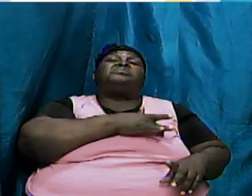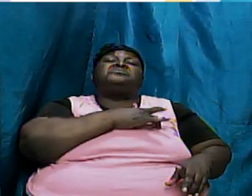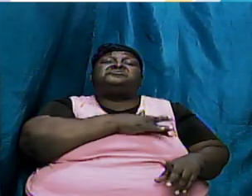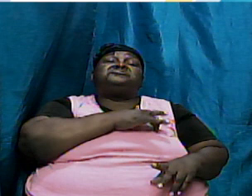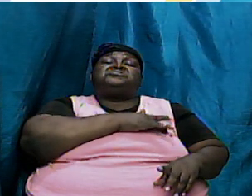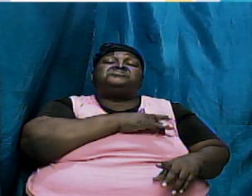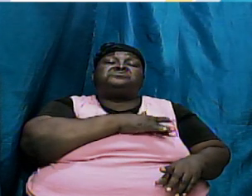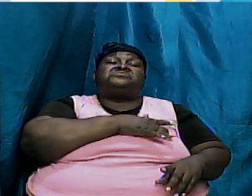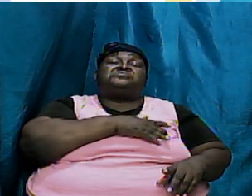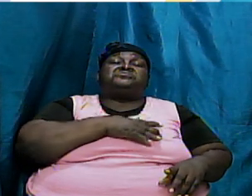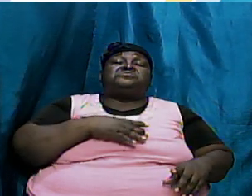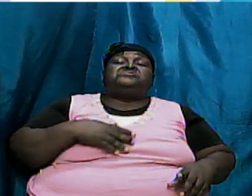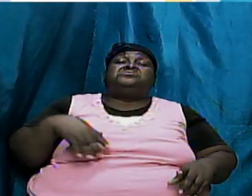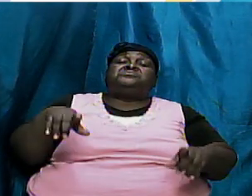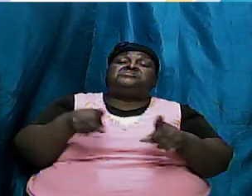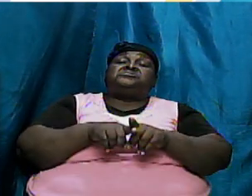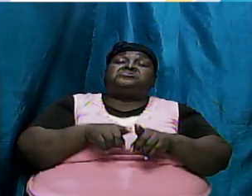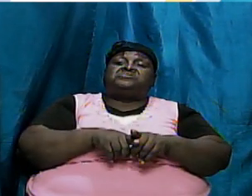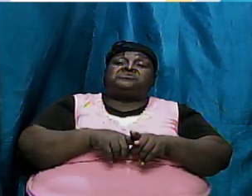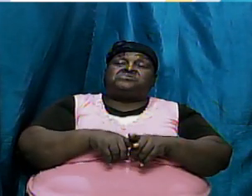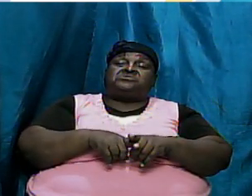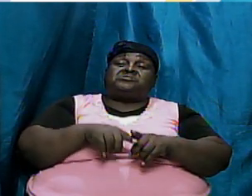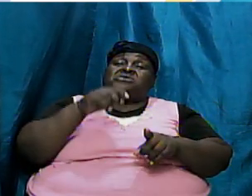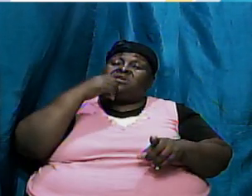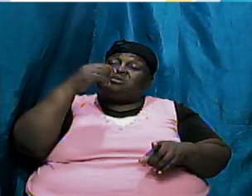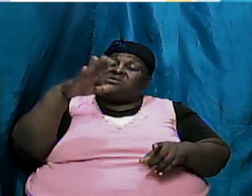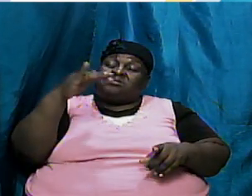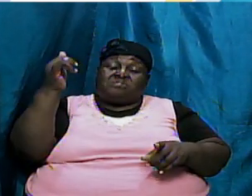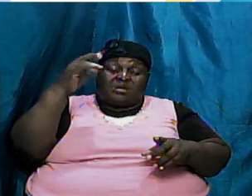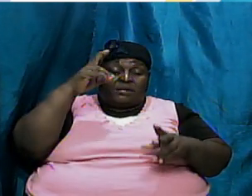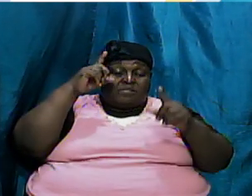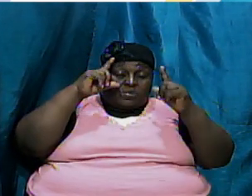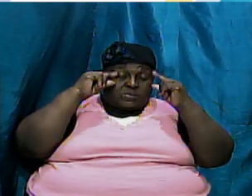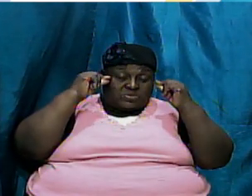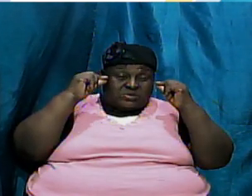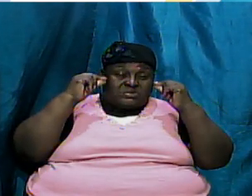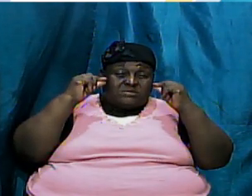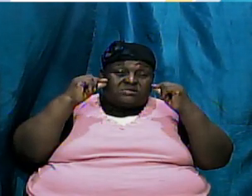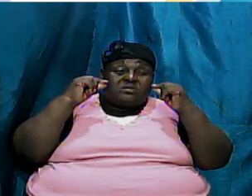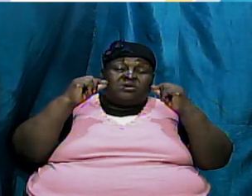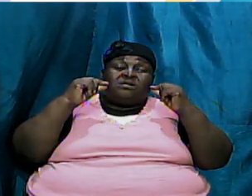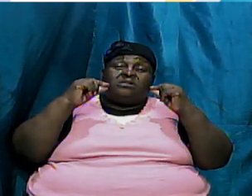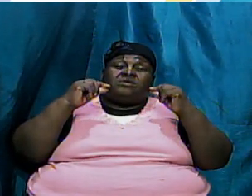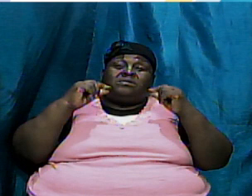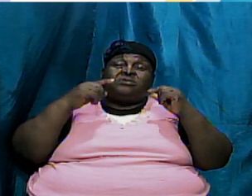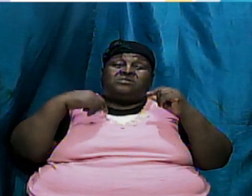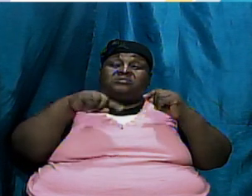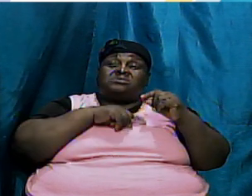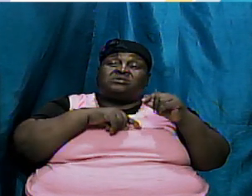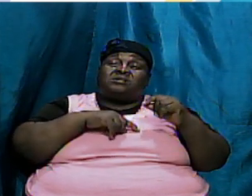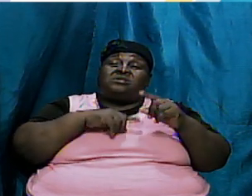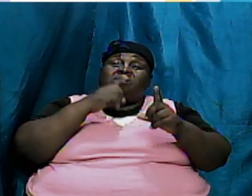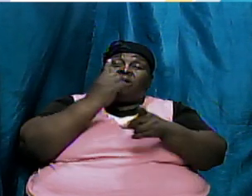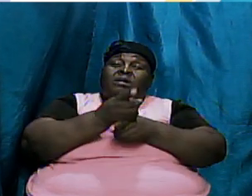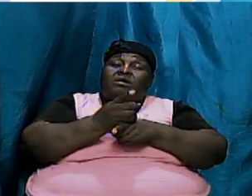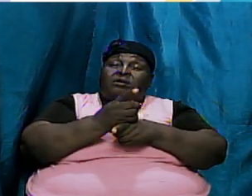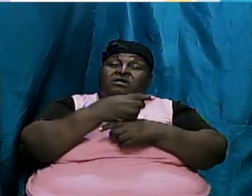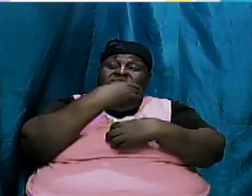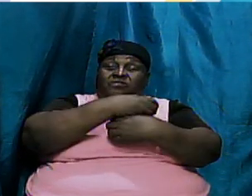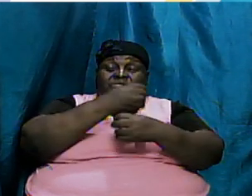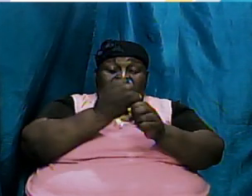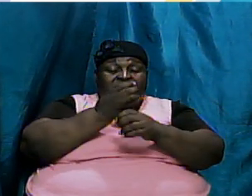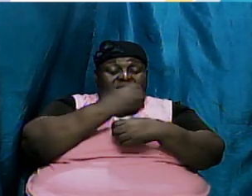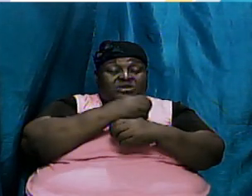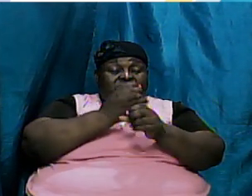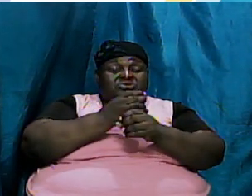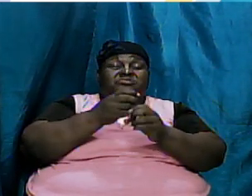now as recorded by Moses we see the order of creation we see what happened